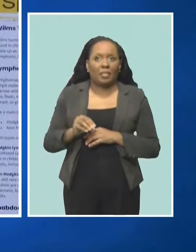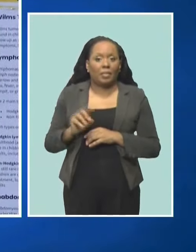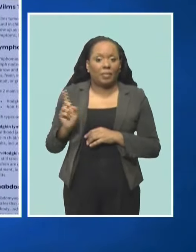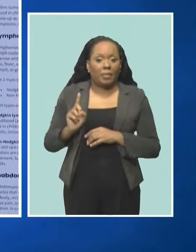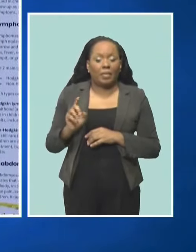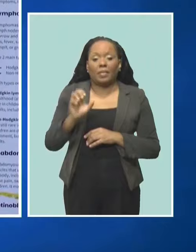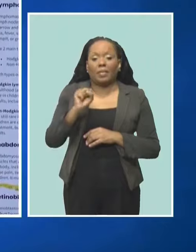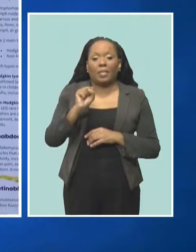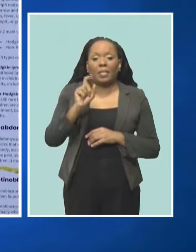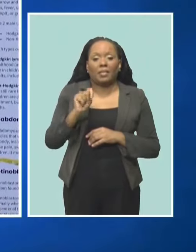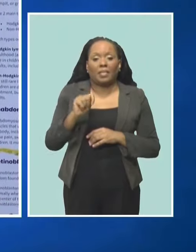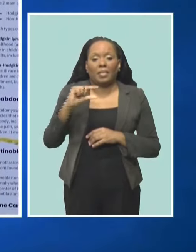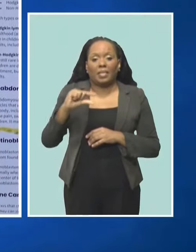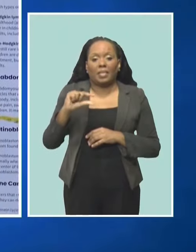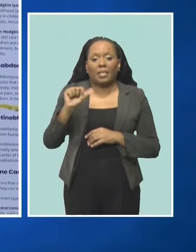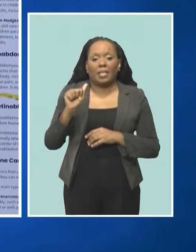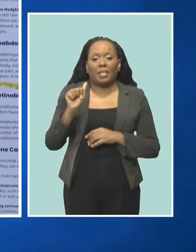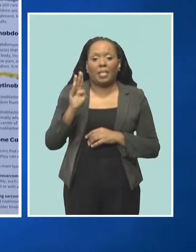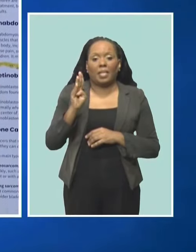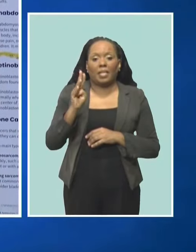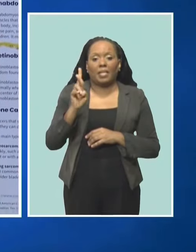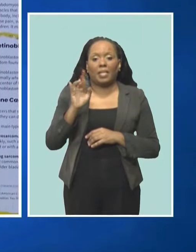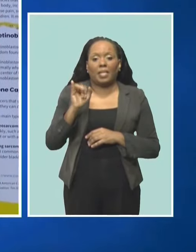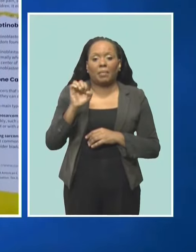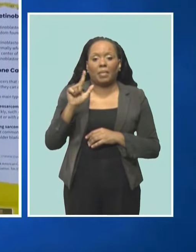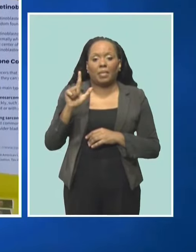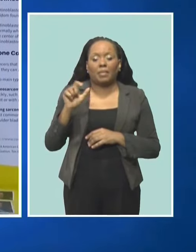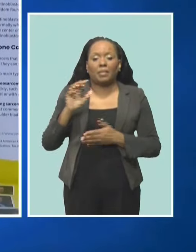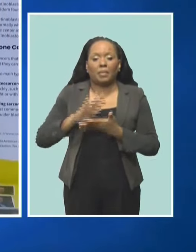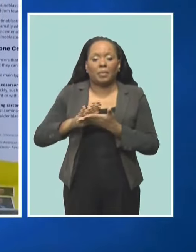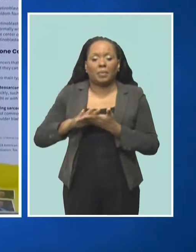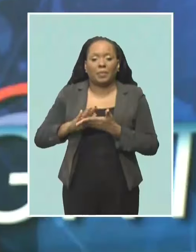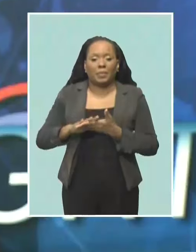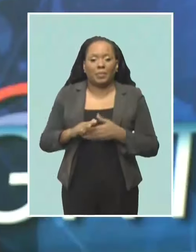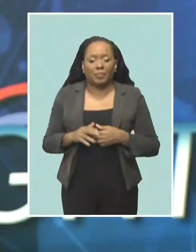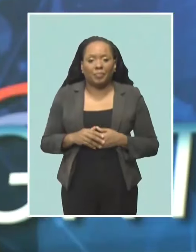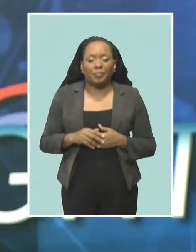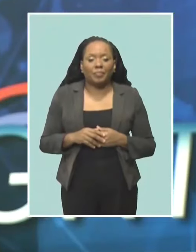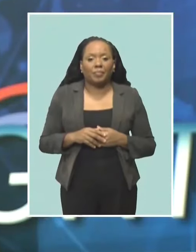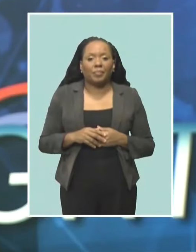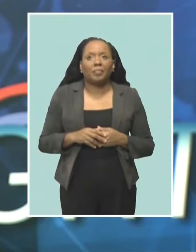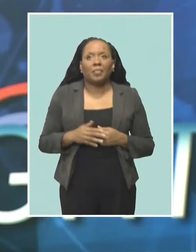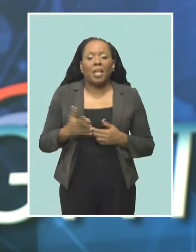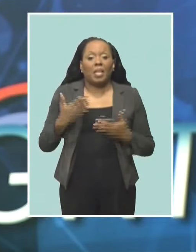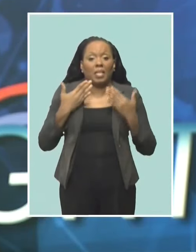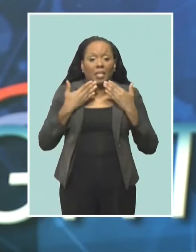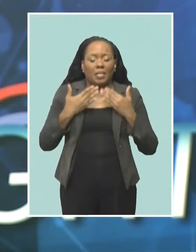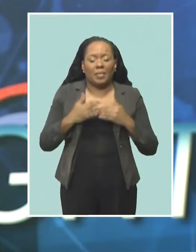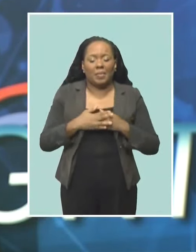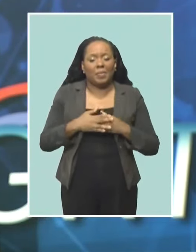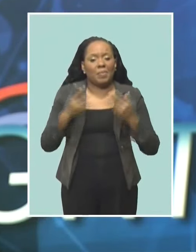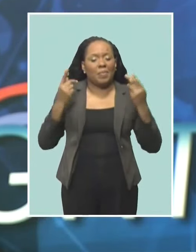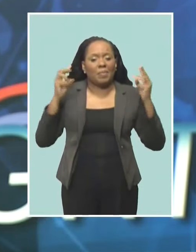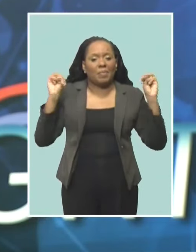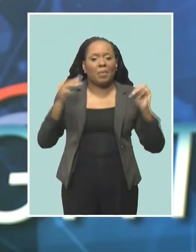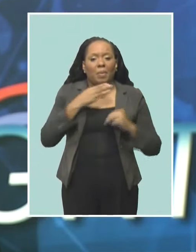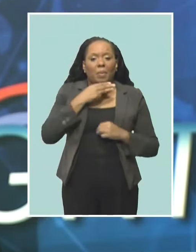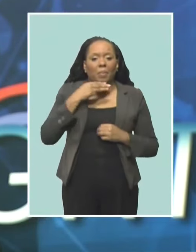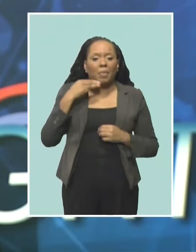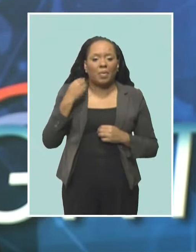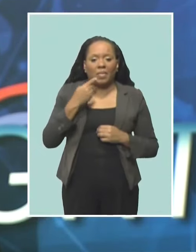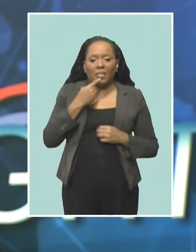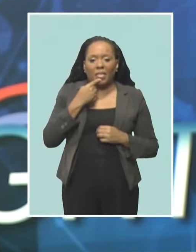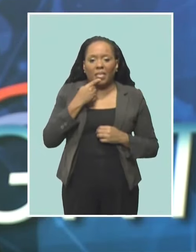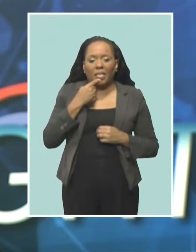St. Gabriel School. Anesta Henry, CBC News. Anesta, thank you. Prime Minister Mia Amar